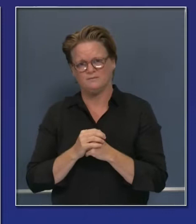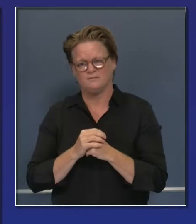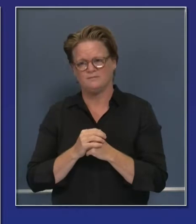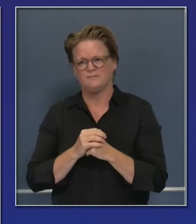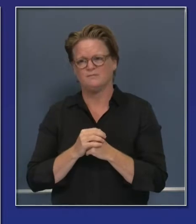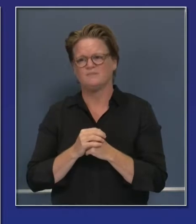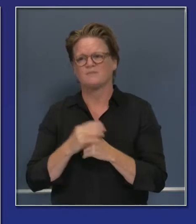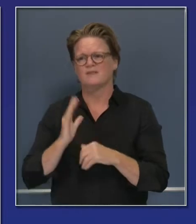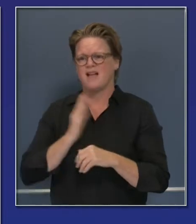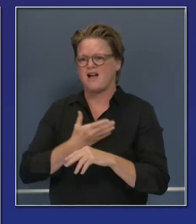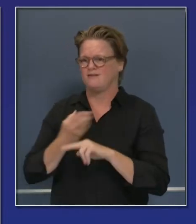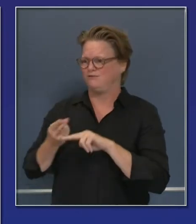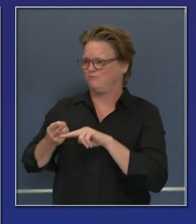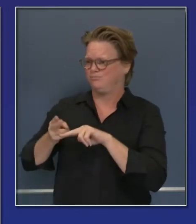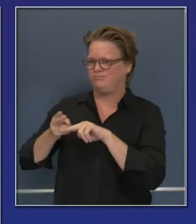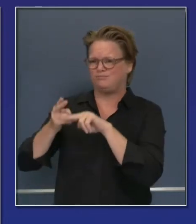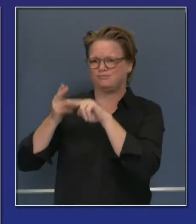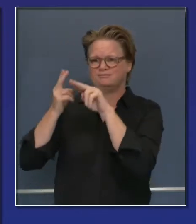forward.